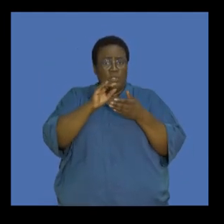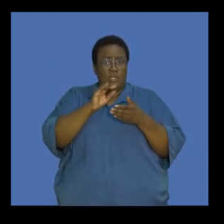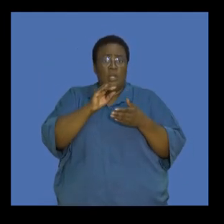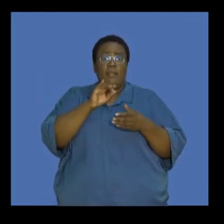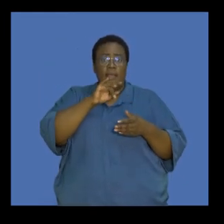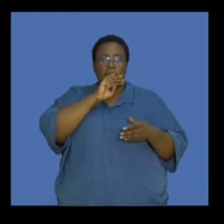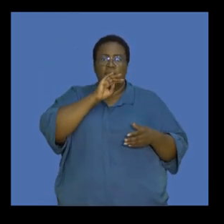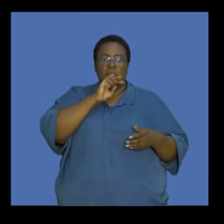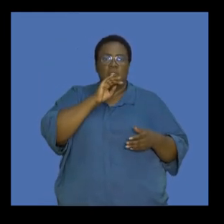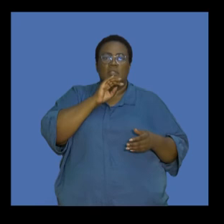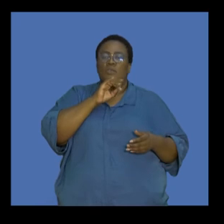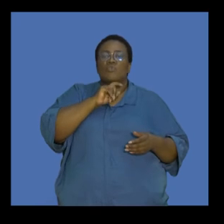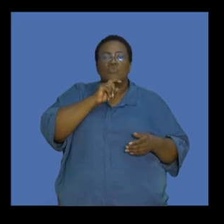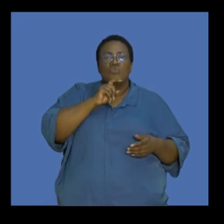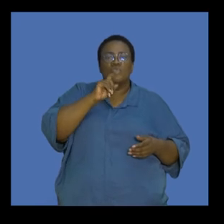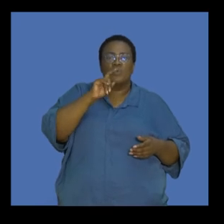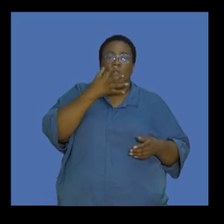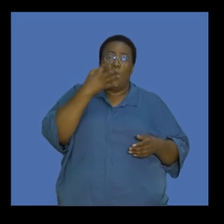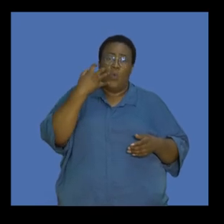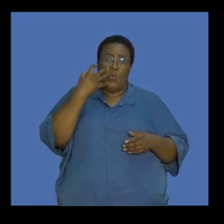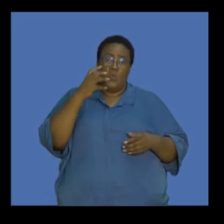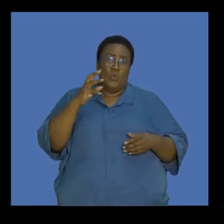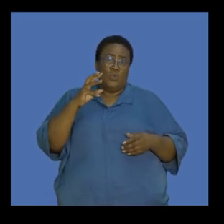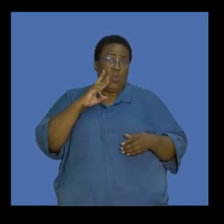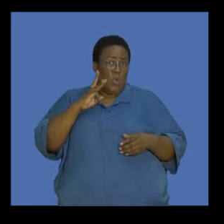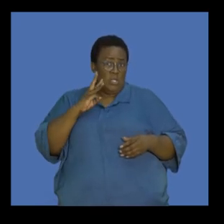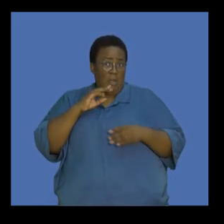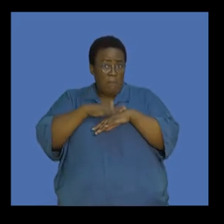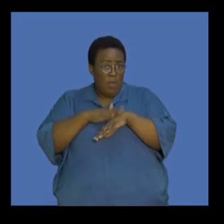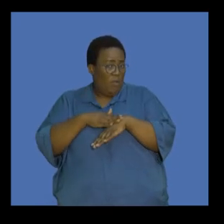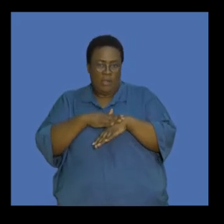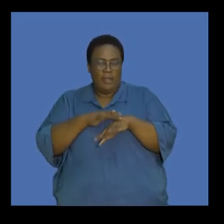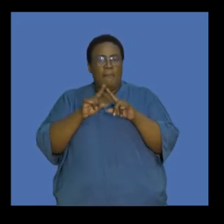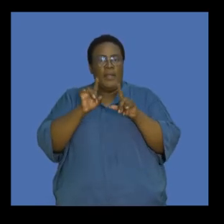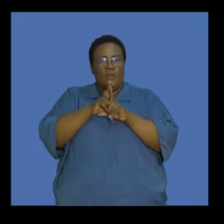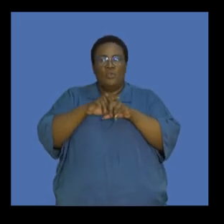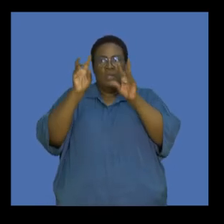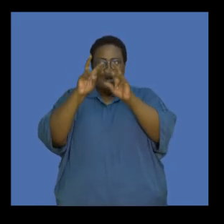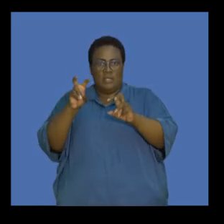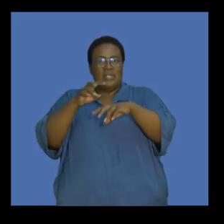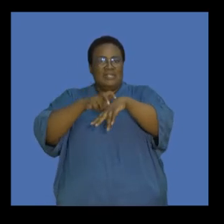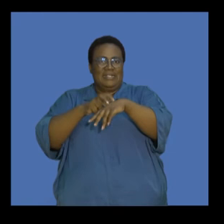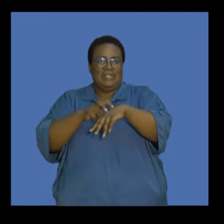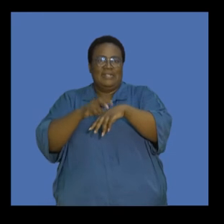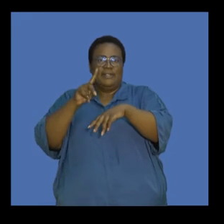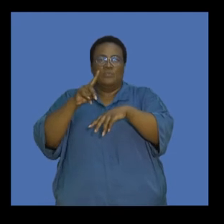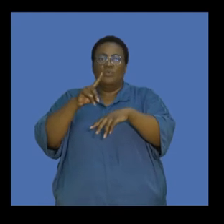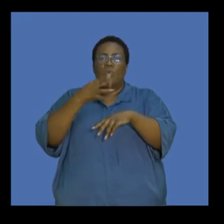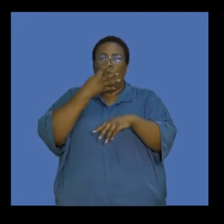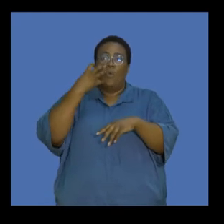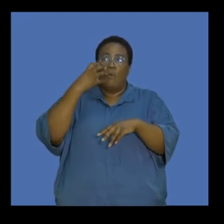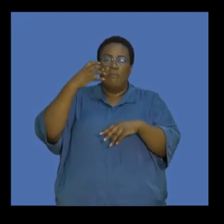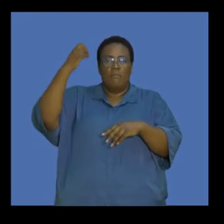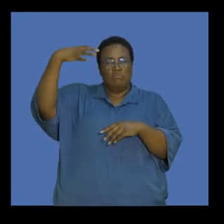use less hot water. Again, that has an impact on the amount of water being used but also in terms of the amount of energy that's needed to heat that water up.